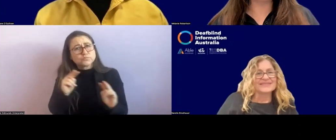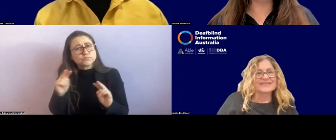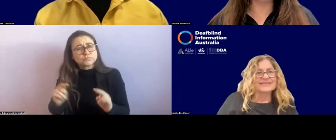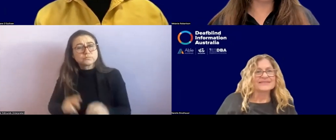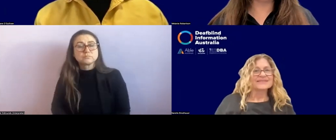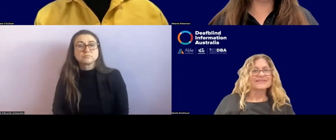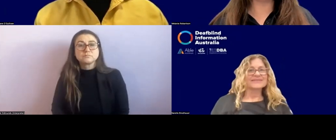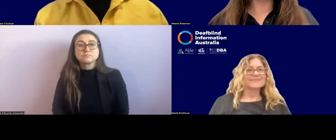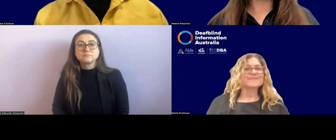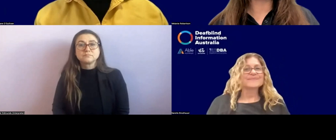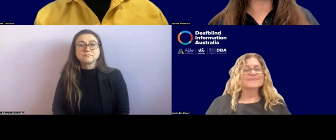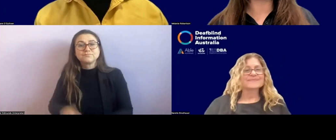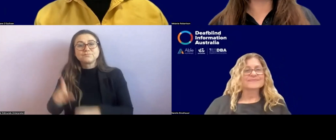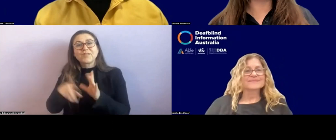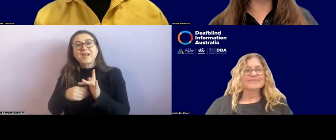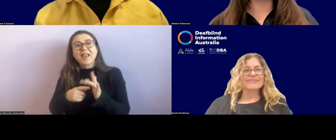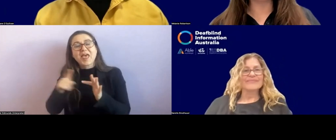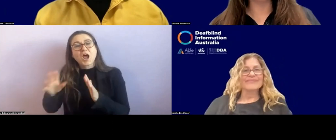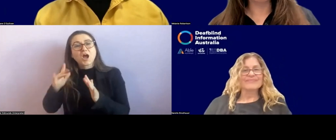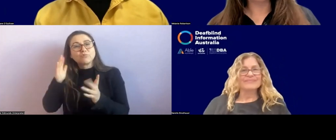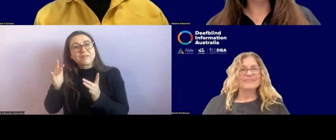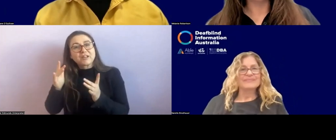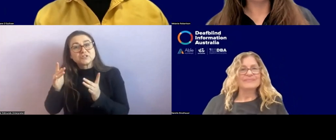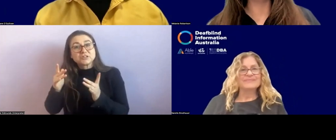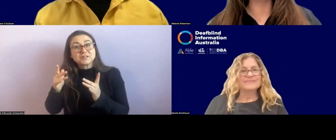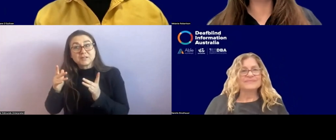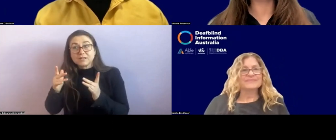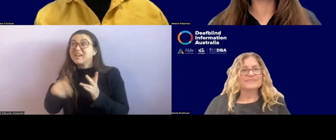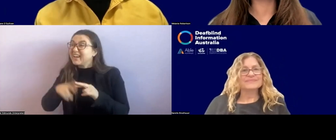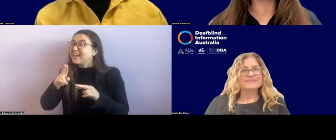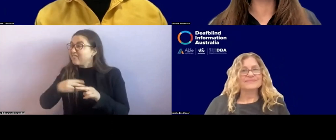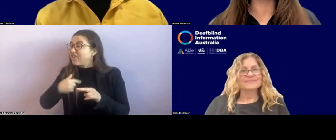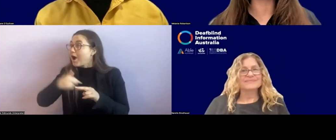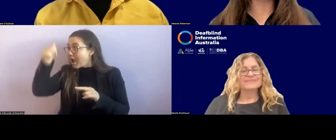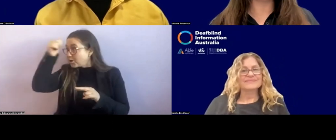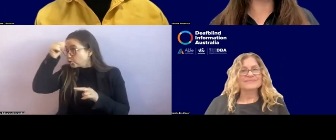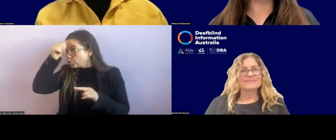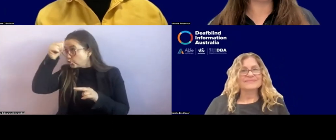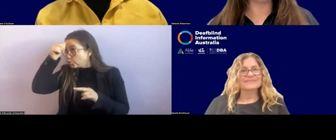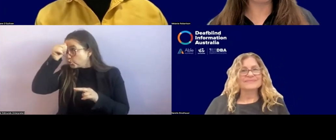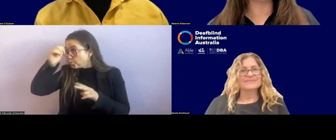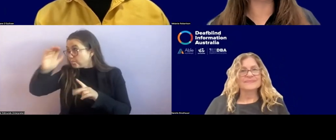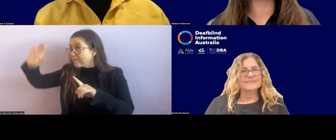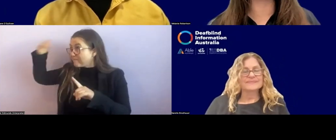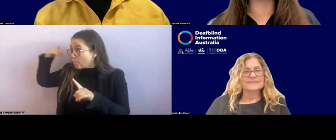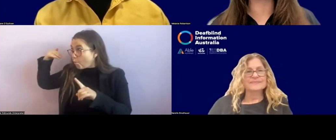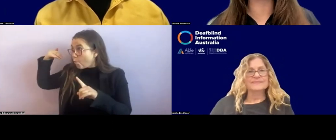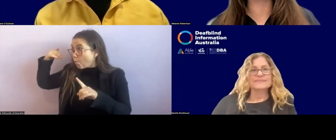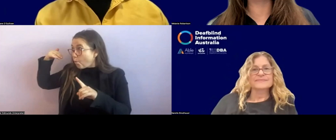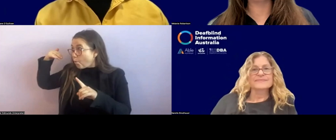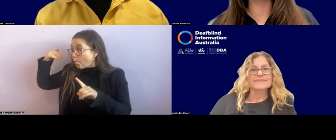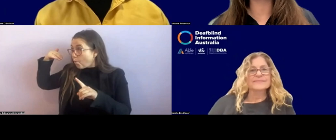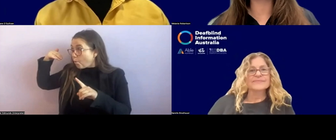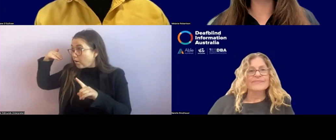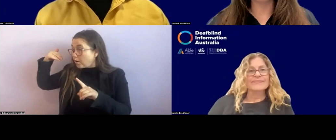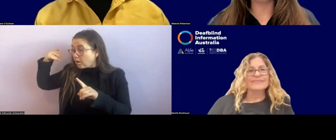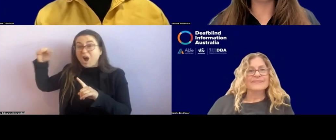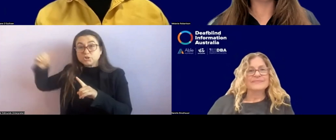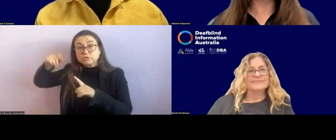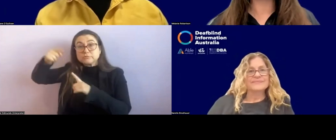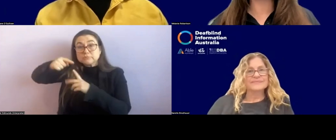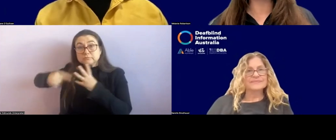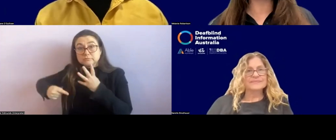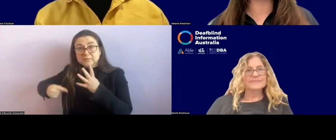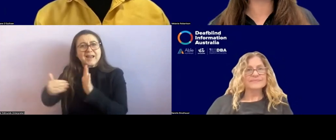reflection on if I'd known now, if I knew then what I knew now how my practice would have been different